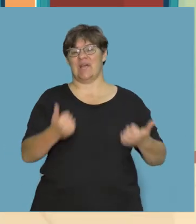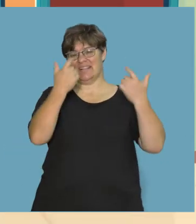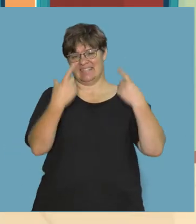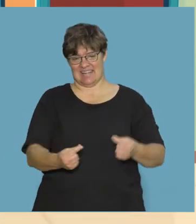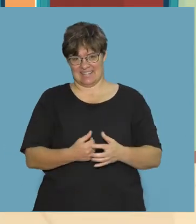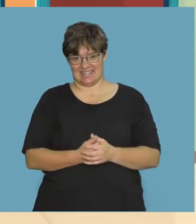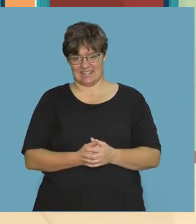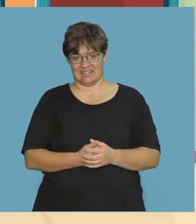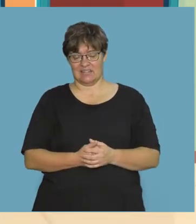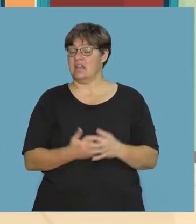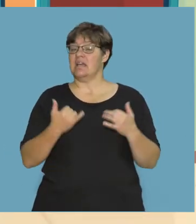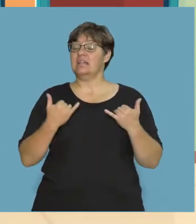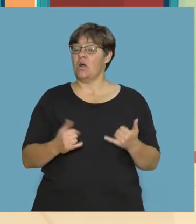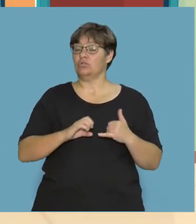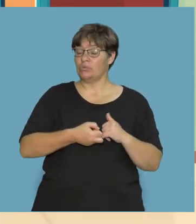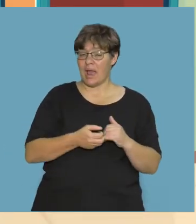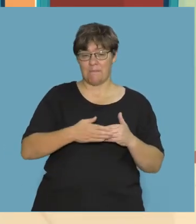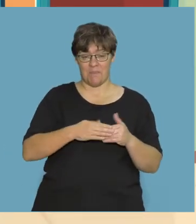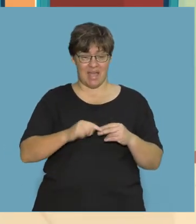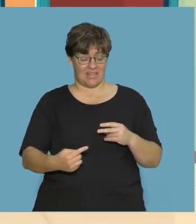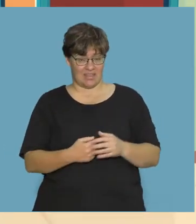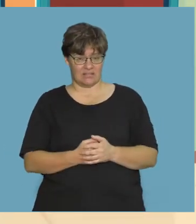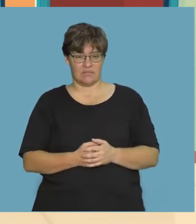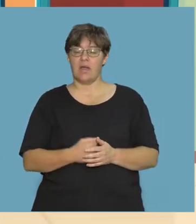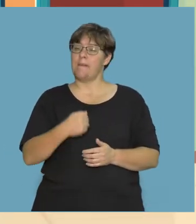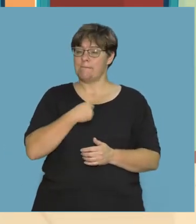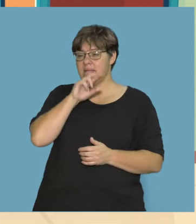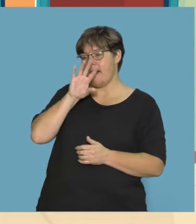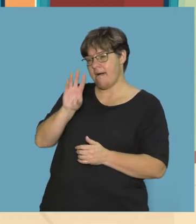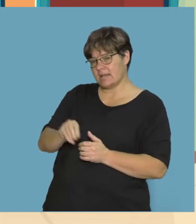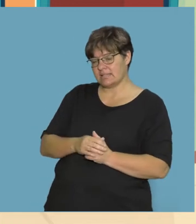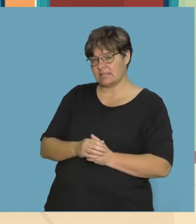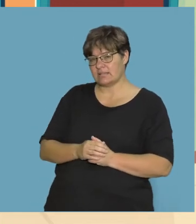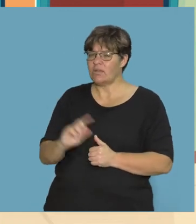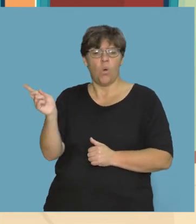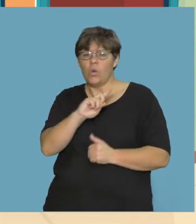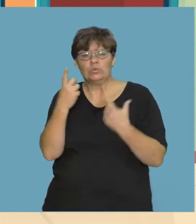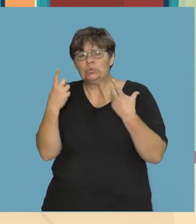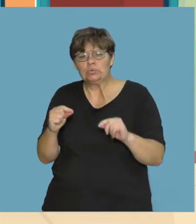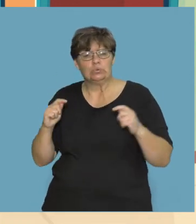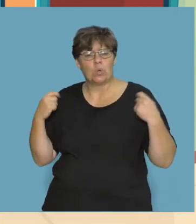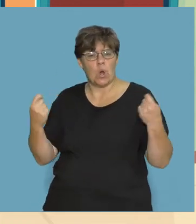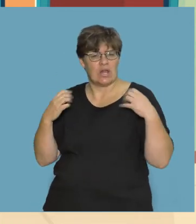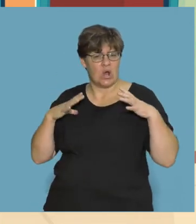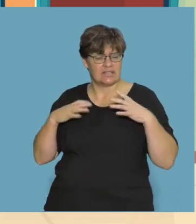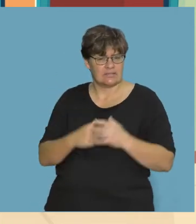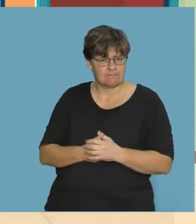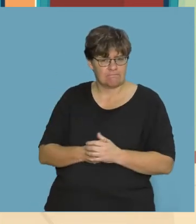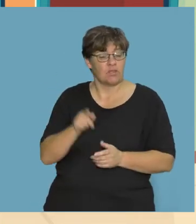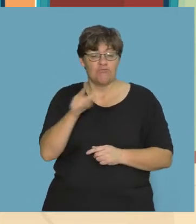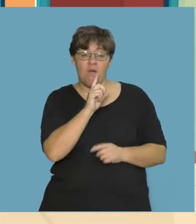What done! Let's try another one. I will ask, what did you do in the holidays?